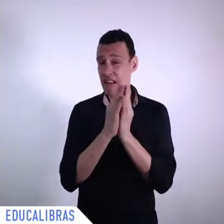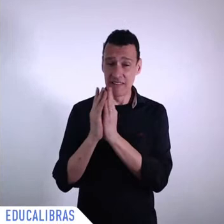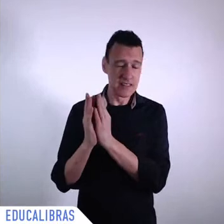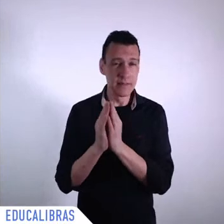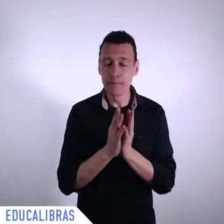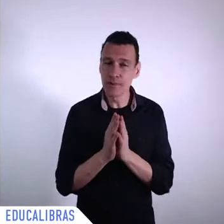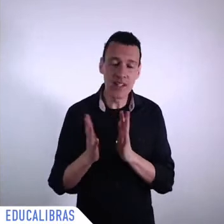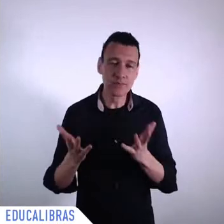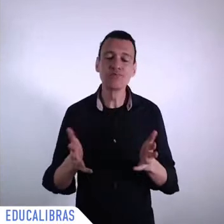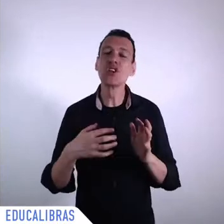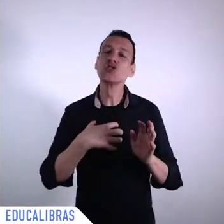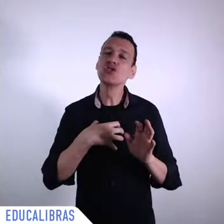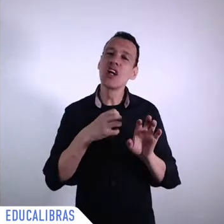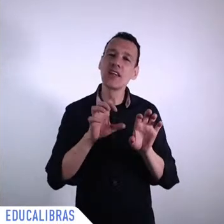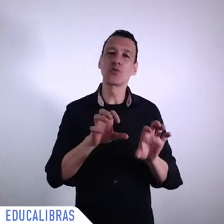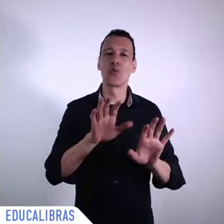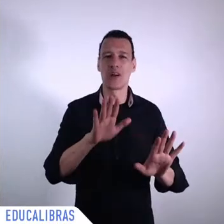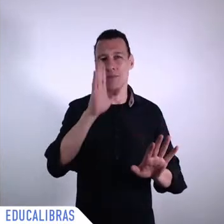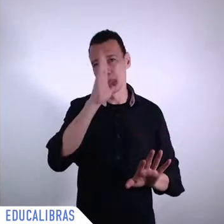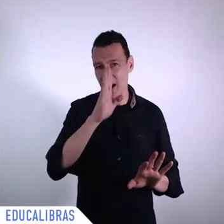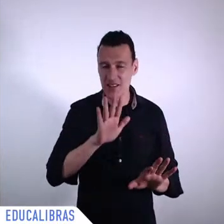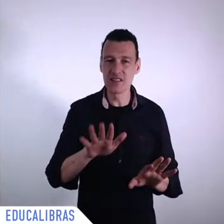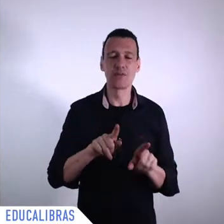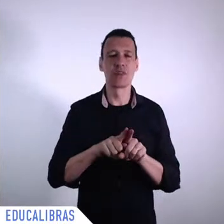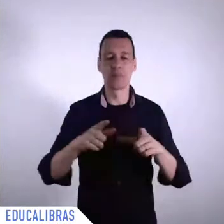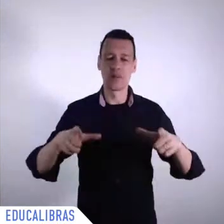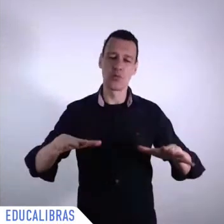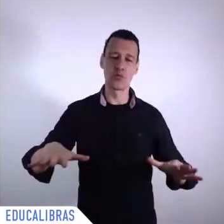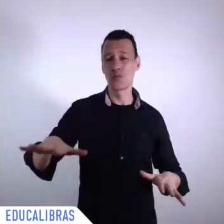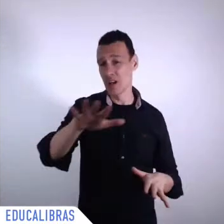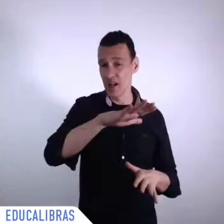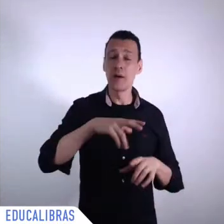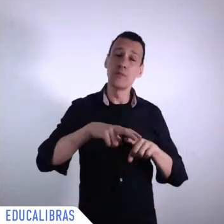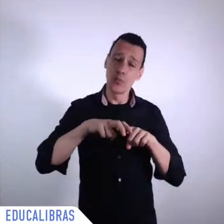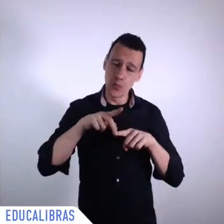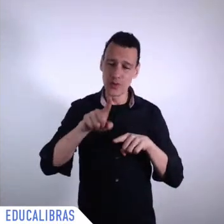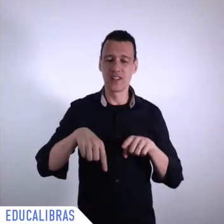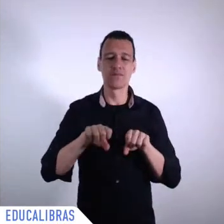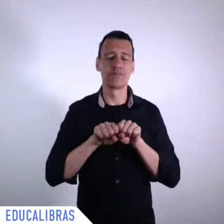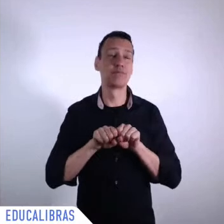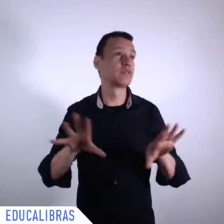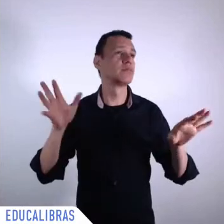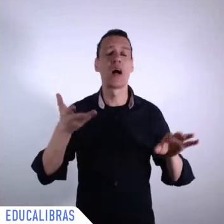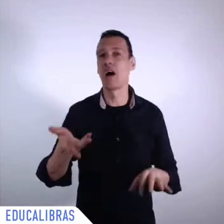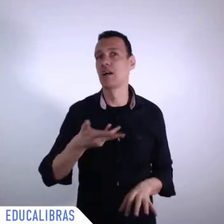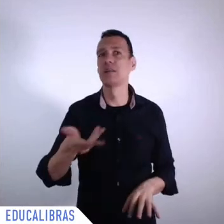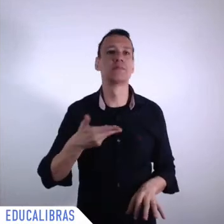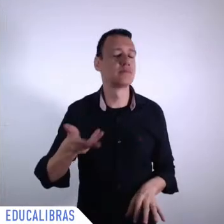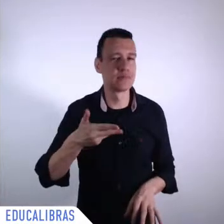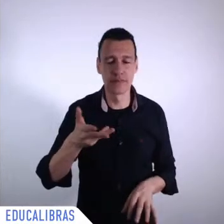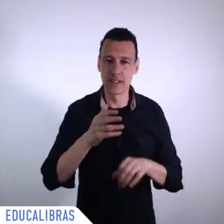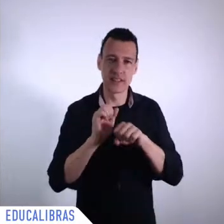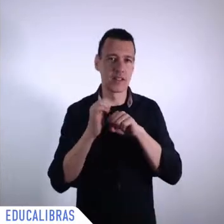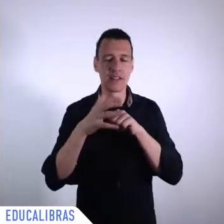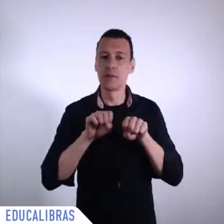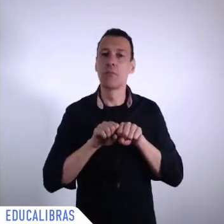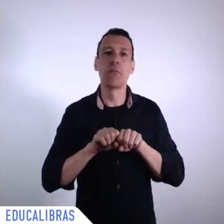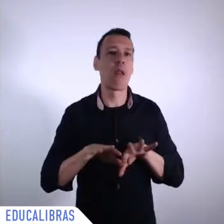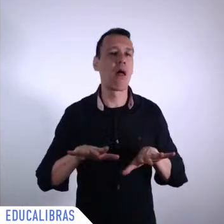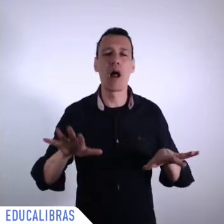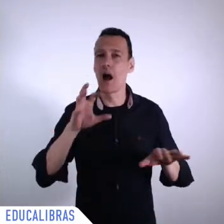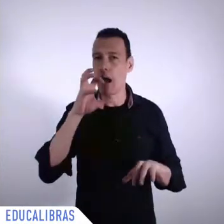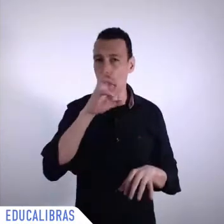the contagion and the results that we saw unfortunately in Latin America we have